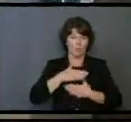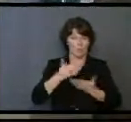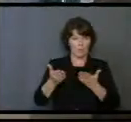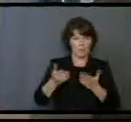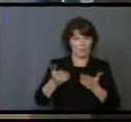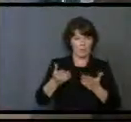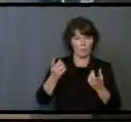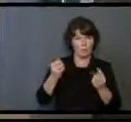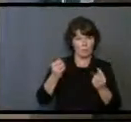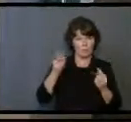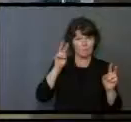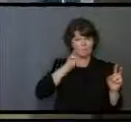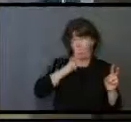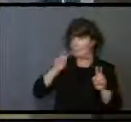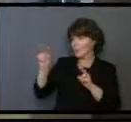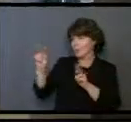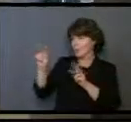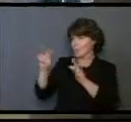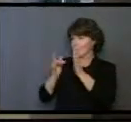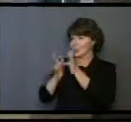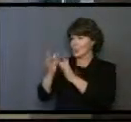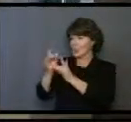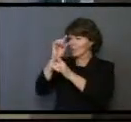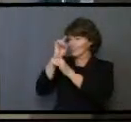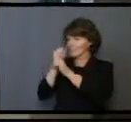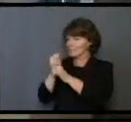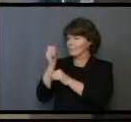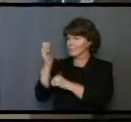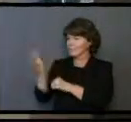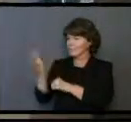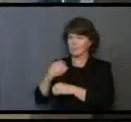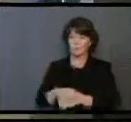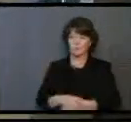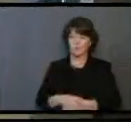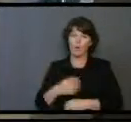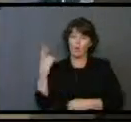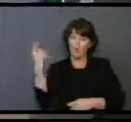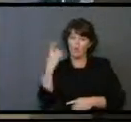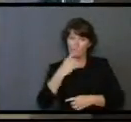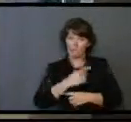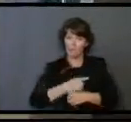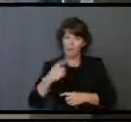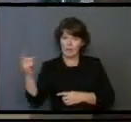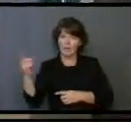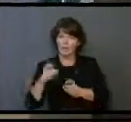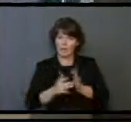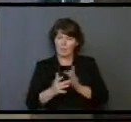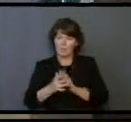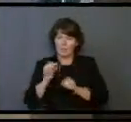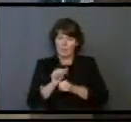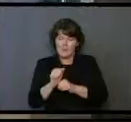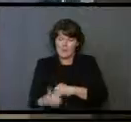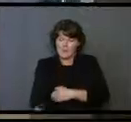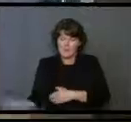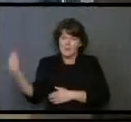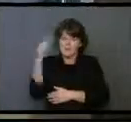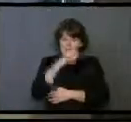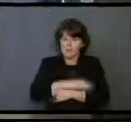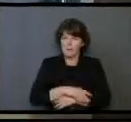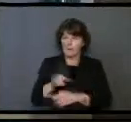Jesus. After one especially long day, Jesus wanted to get away. Jesus wanted to relax with His disciples.